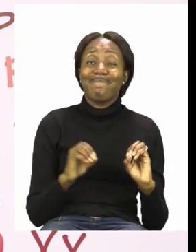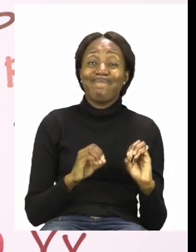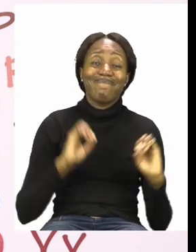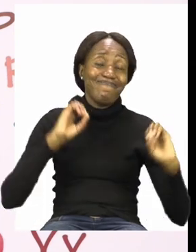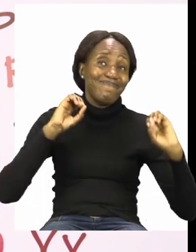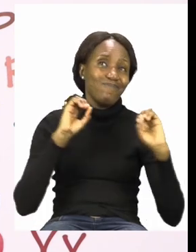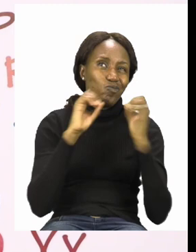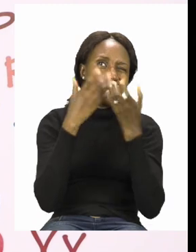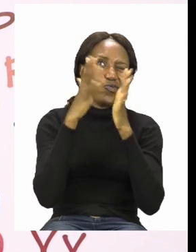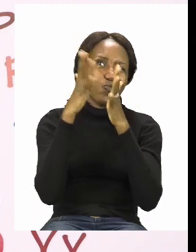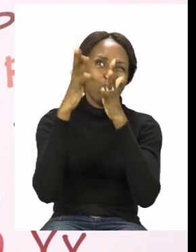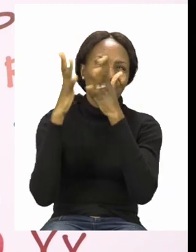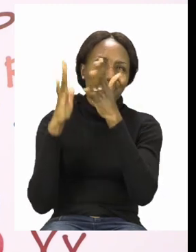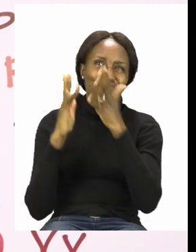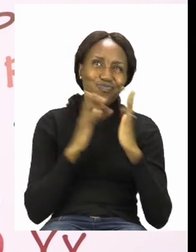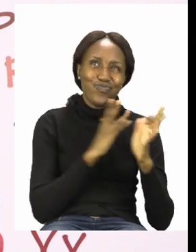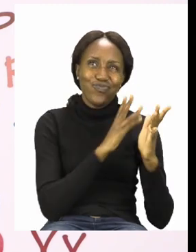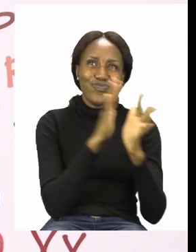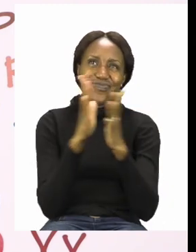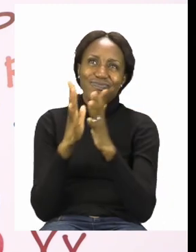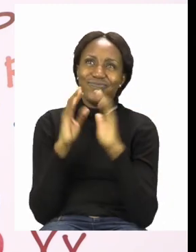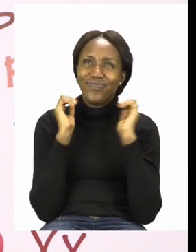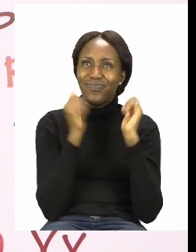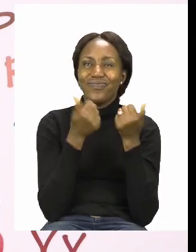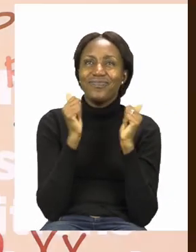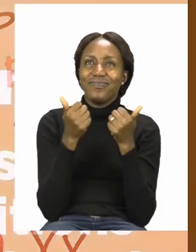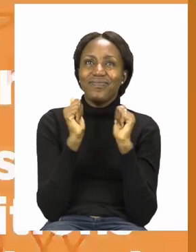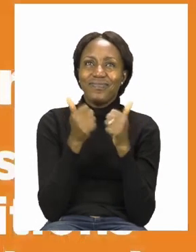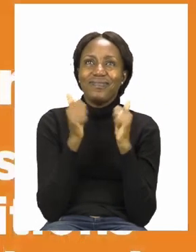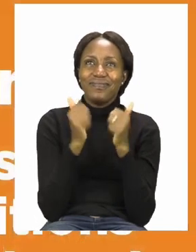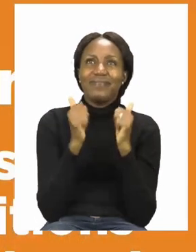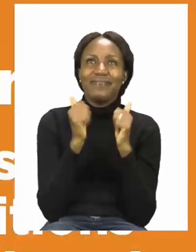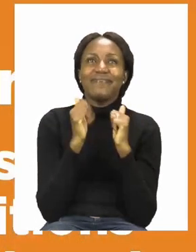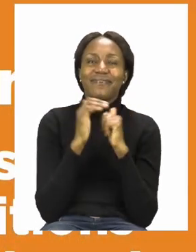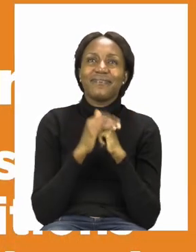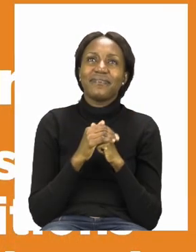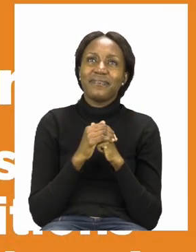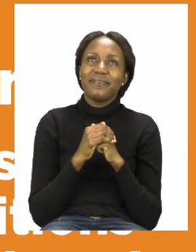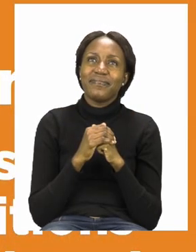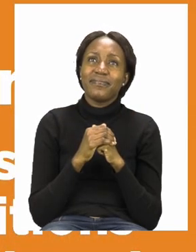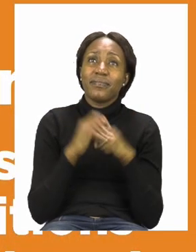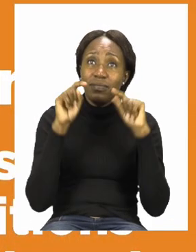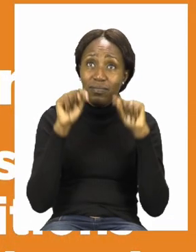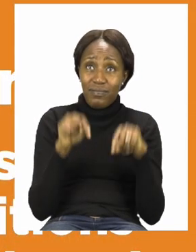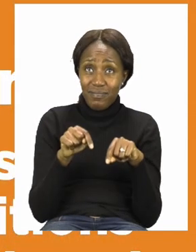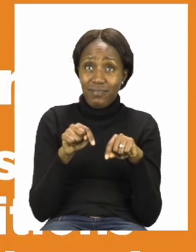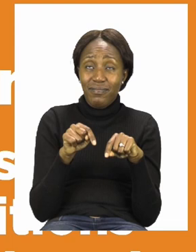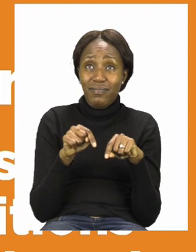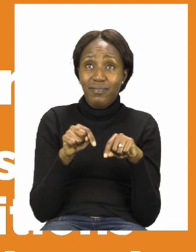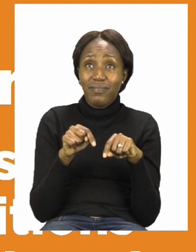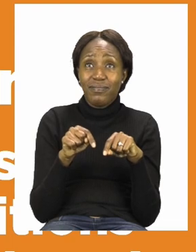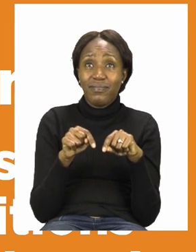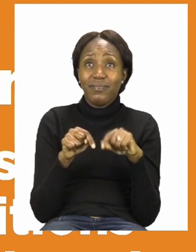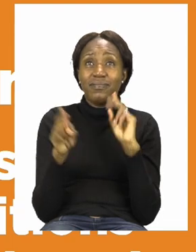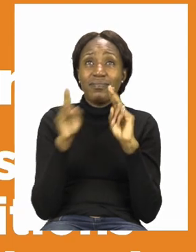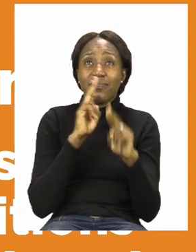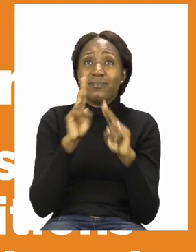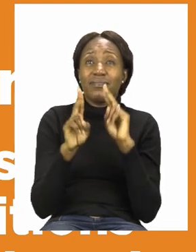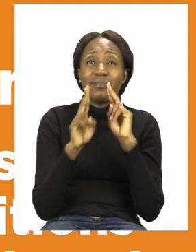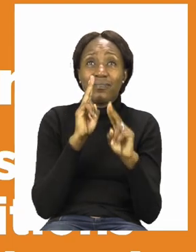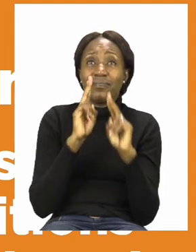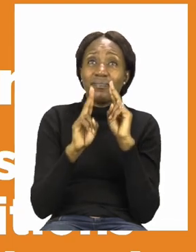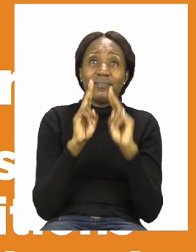Yay! Good job everyone! For today's lesson we will be talking about